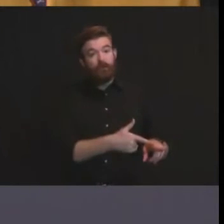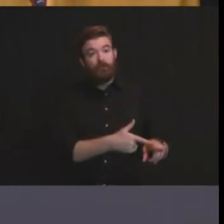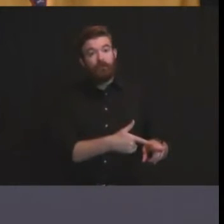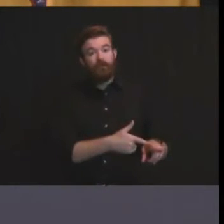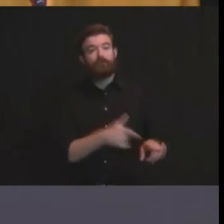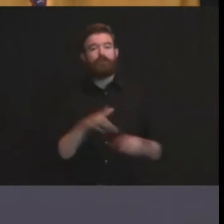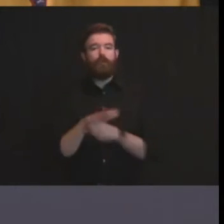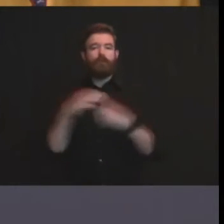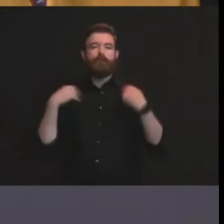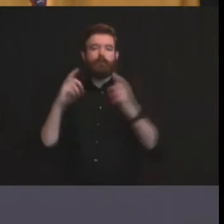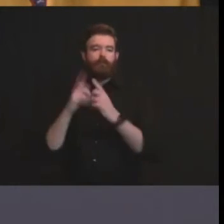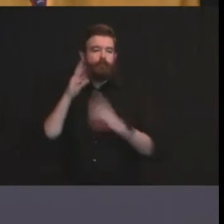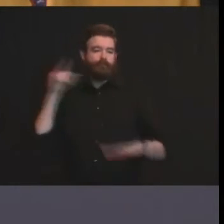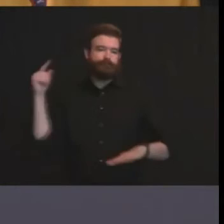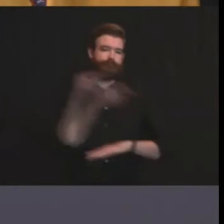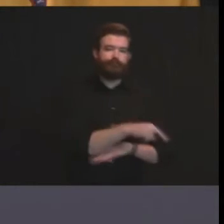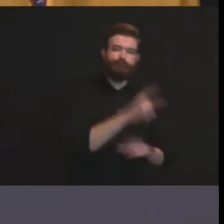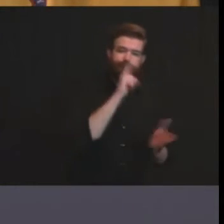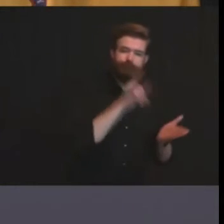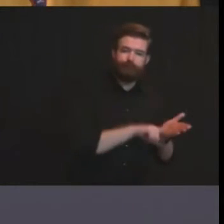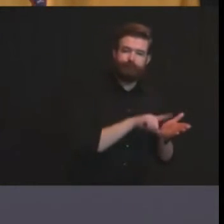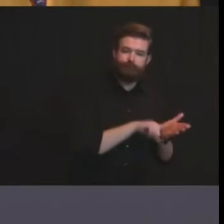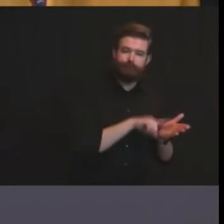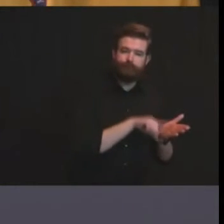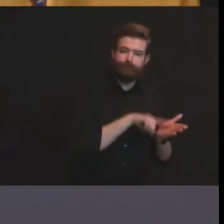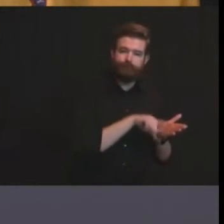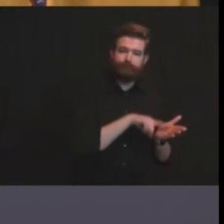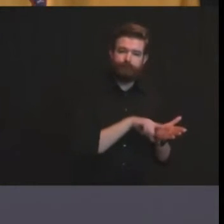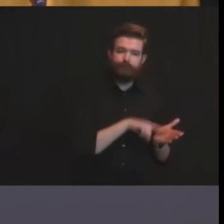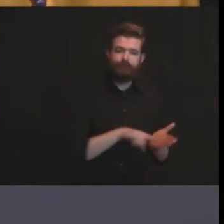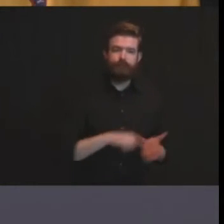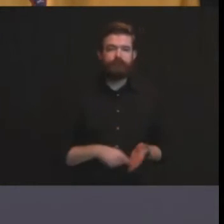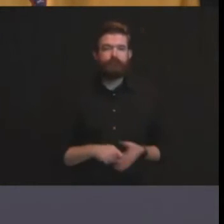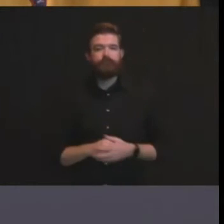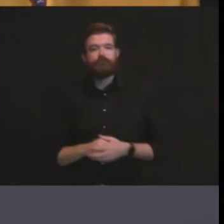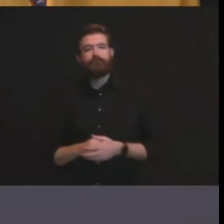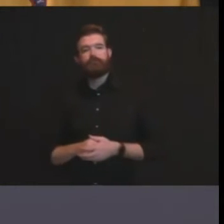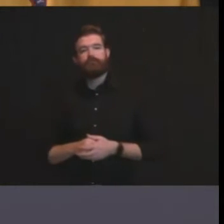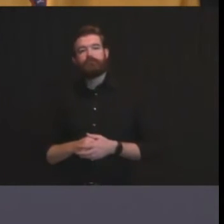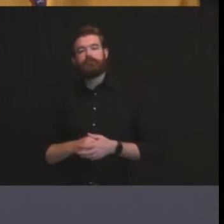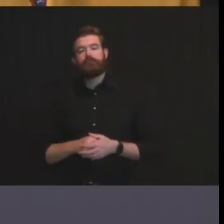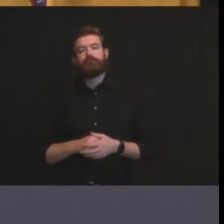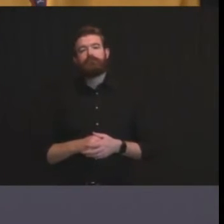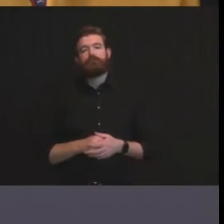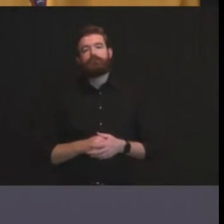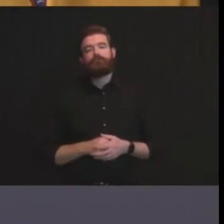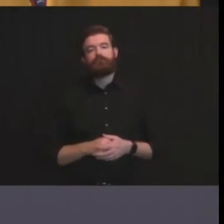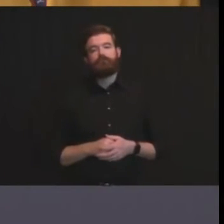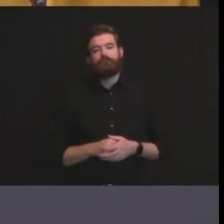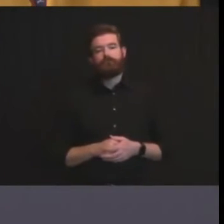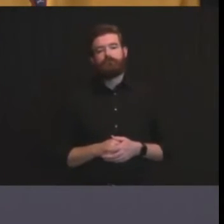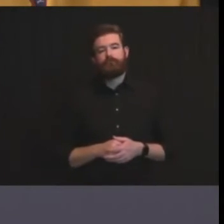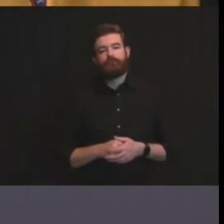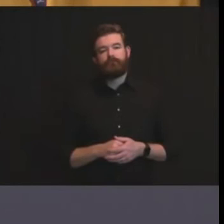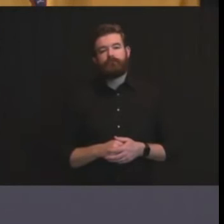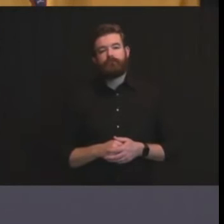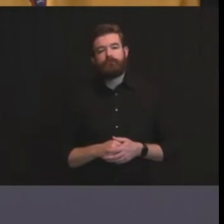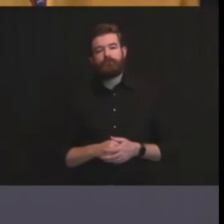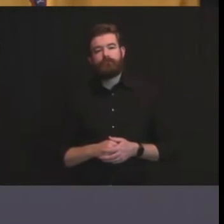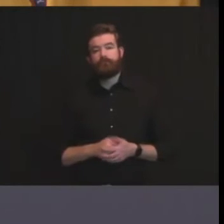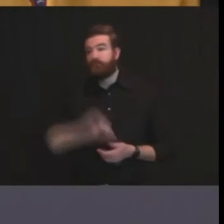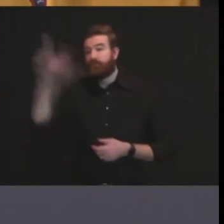we will combine take the right step but i mean just the the known